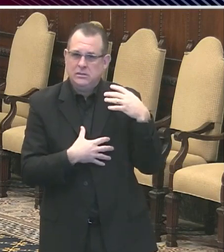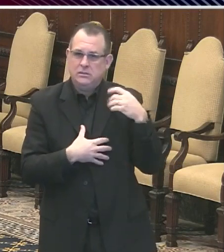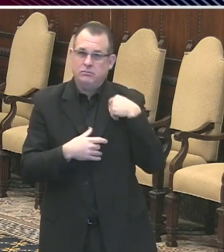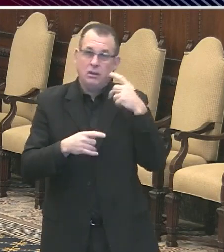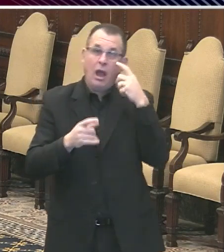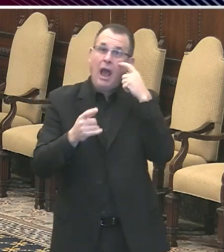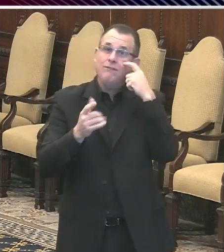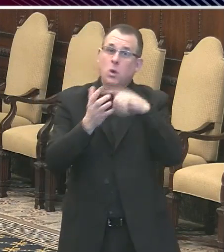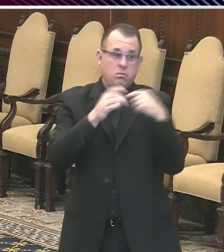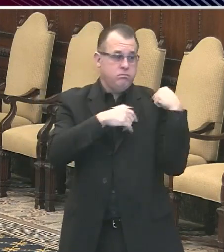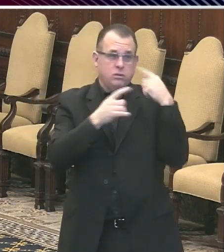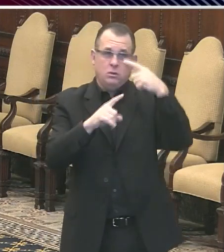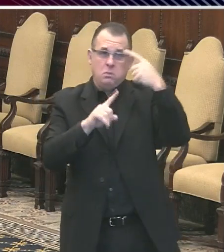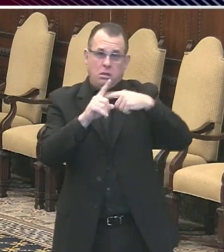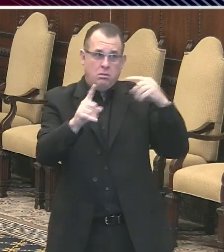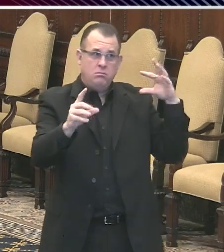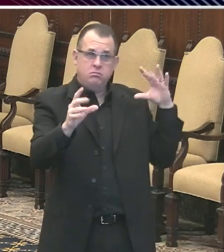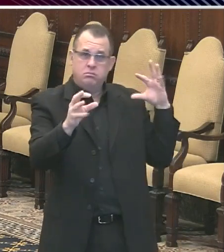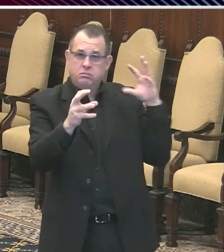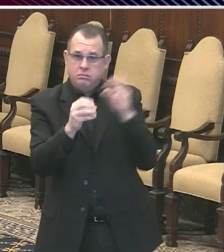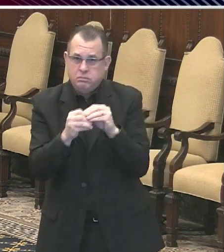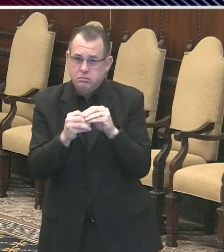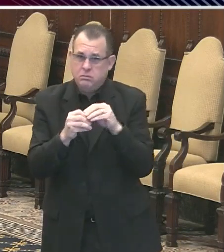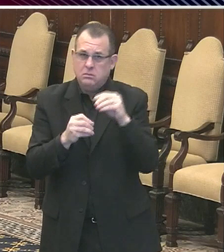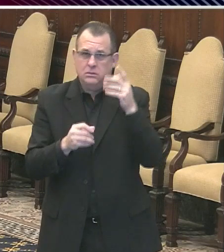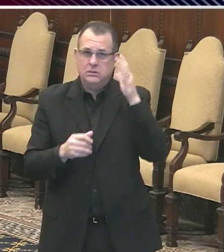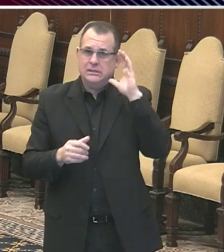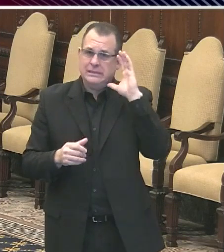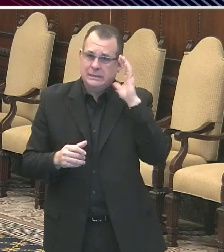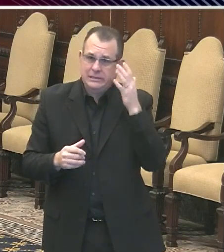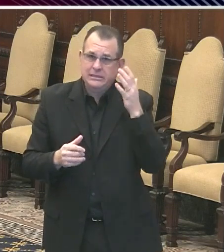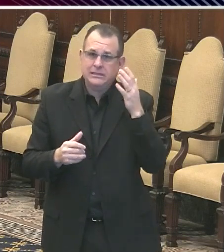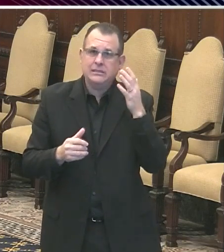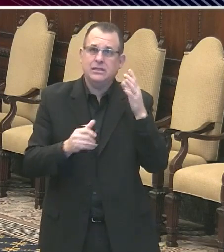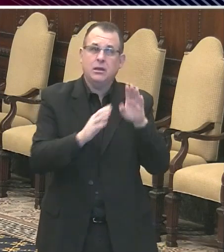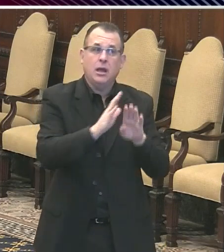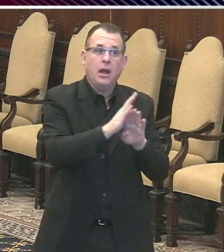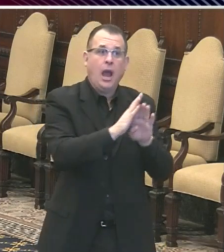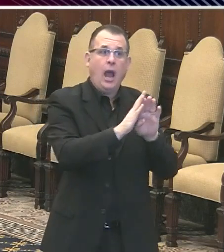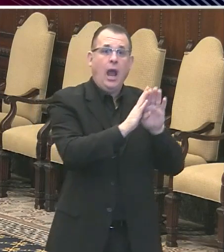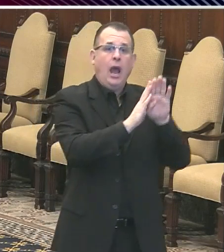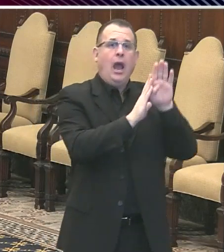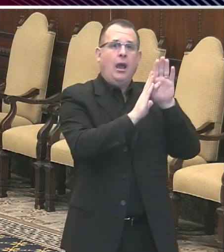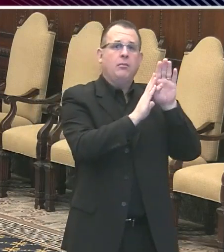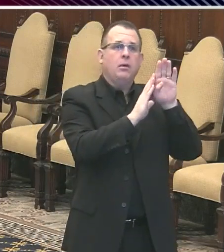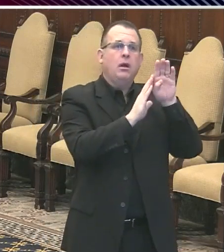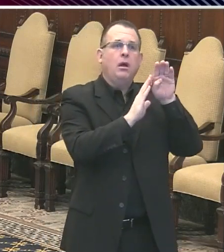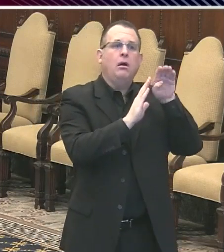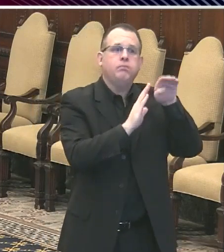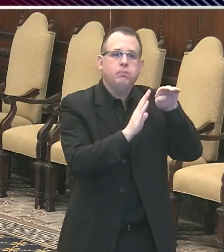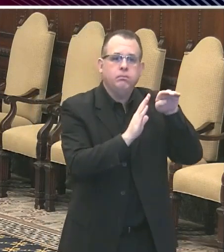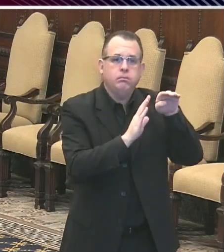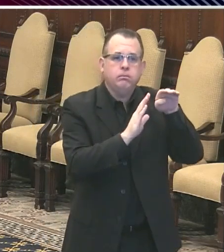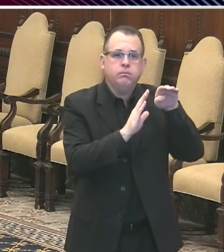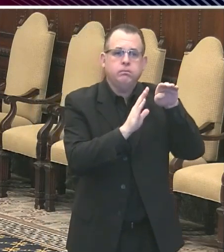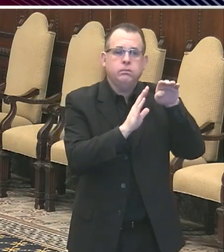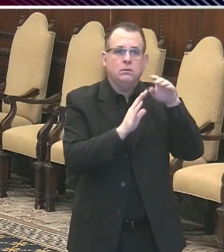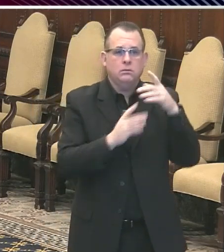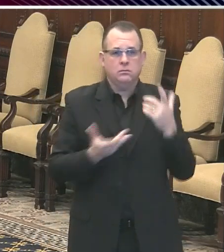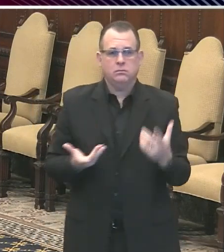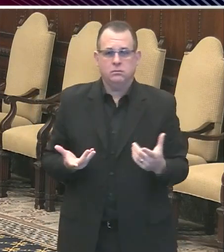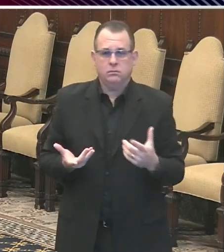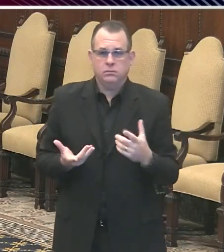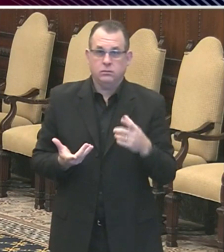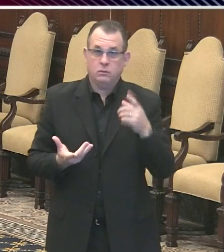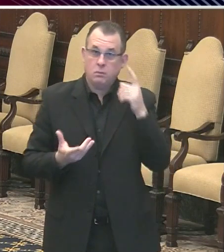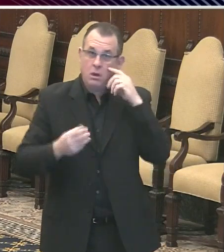that have occurred in the region, it's looking like we are past the peak of this epidemic, that we are now on the down slope. Now we're not going down quickly,